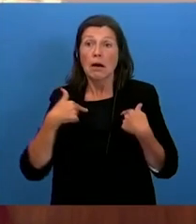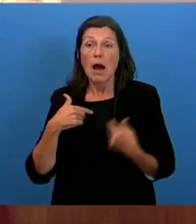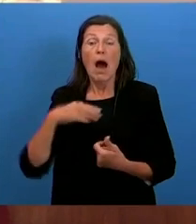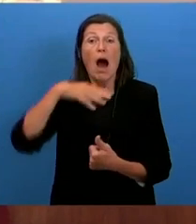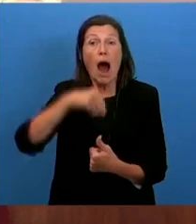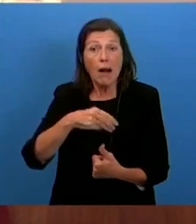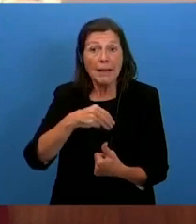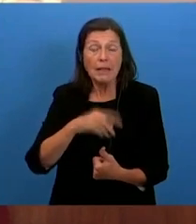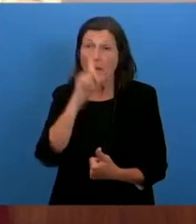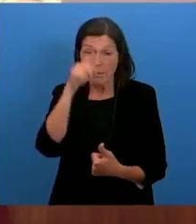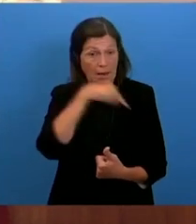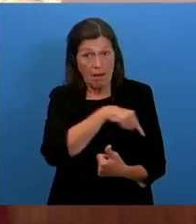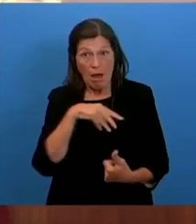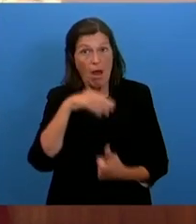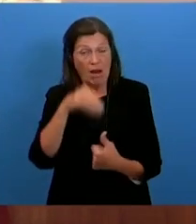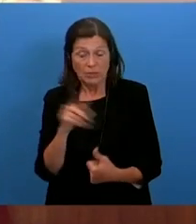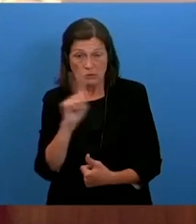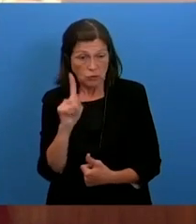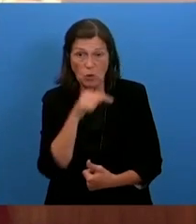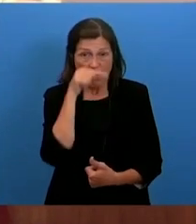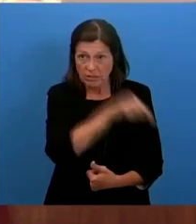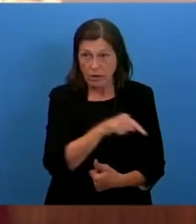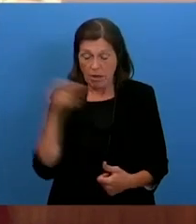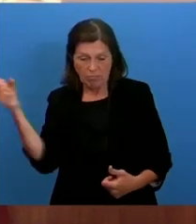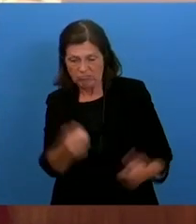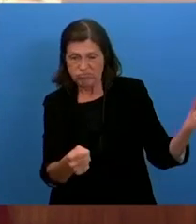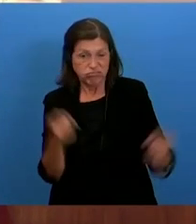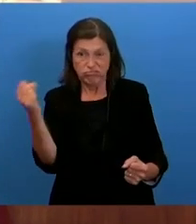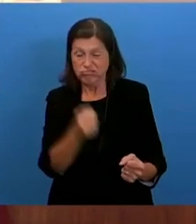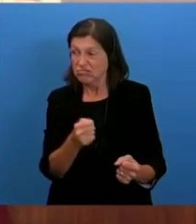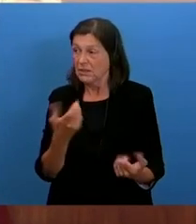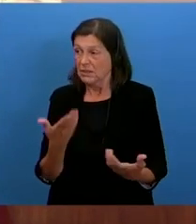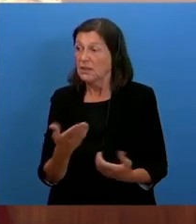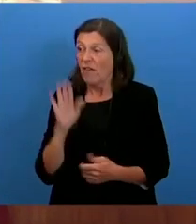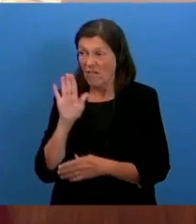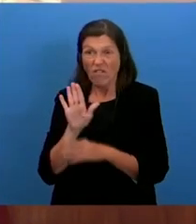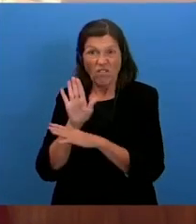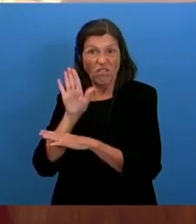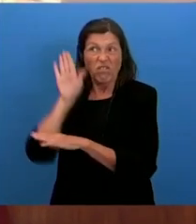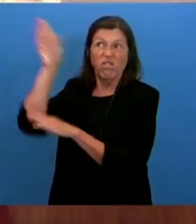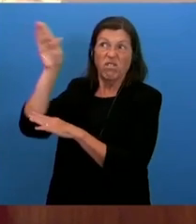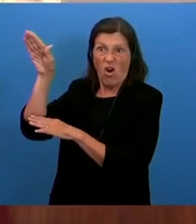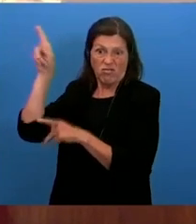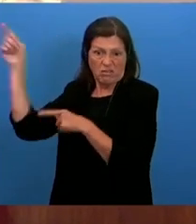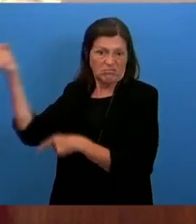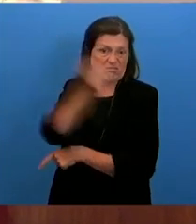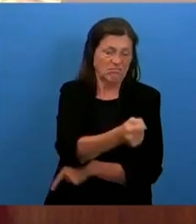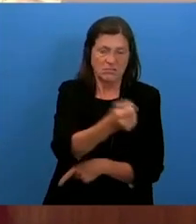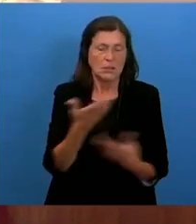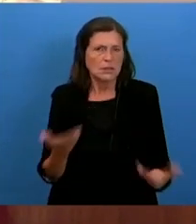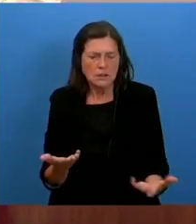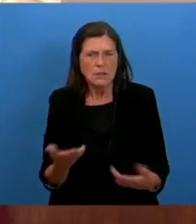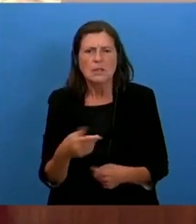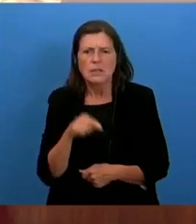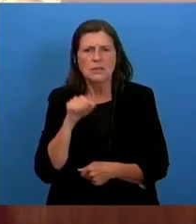but in reality being the foreign policy tool of the Armenian diaspora, fueling revanchism and undermining the peace agenda in the region, have